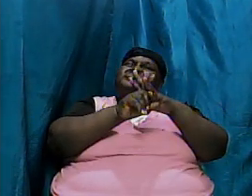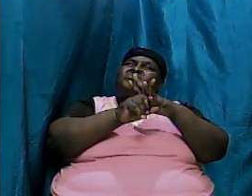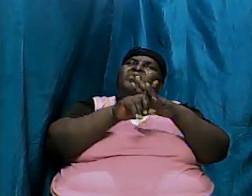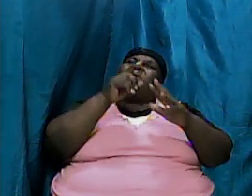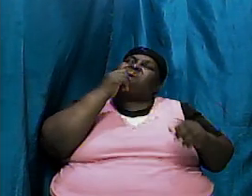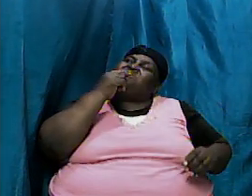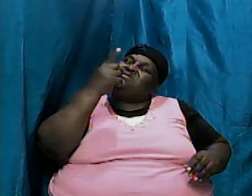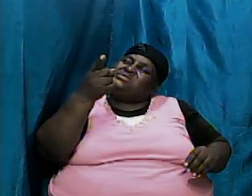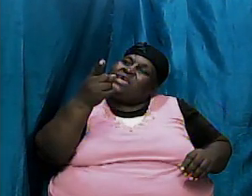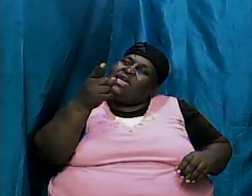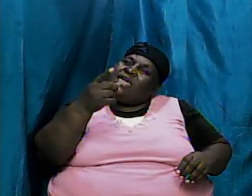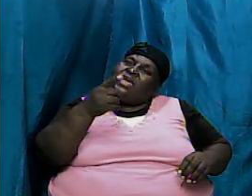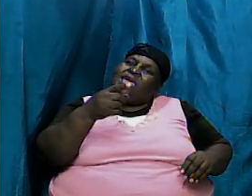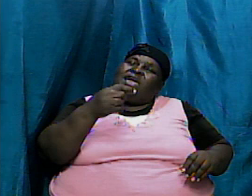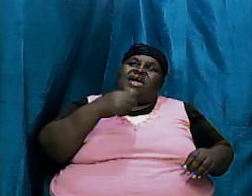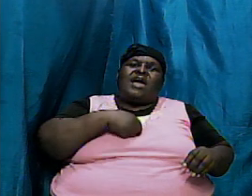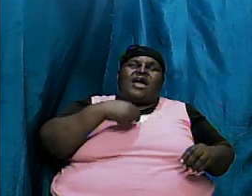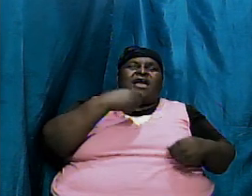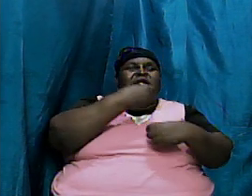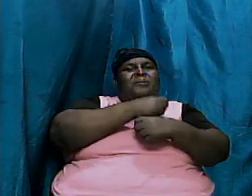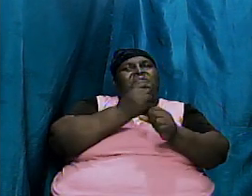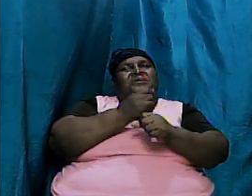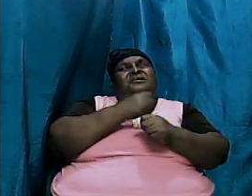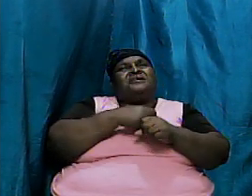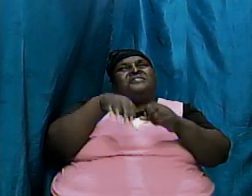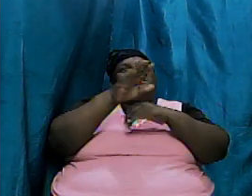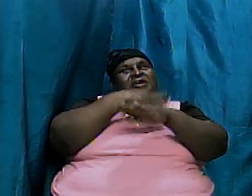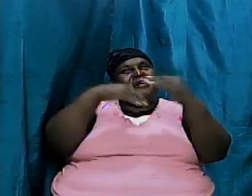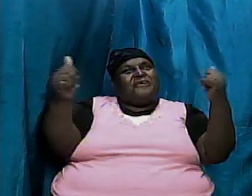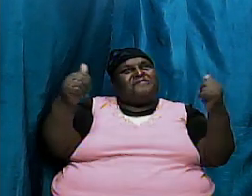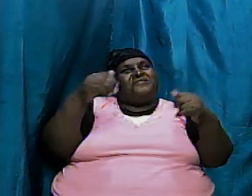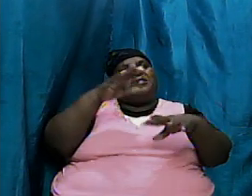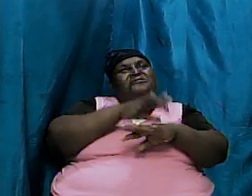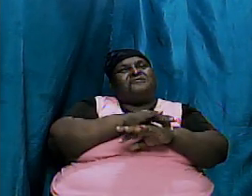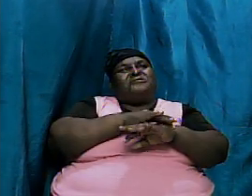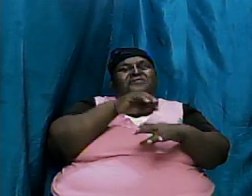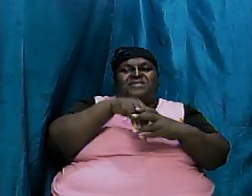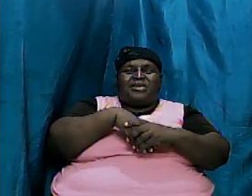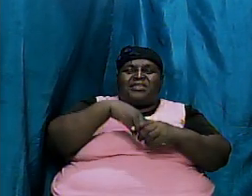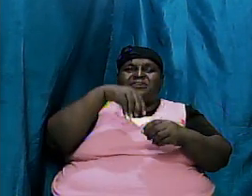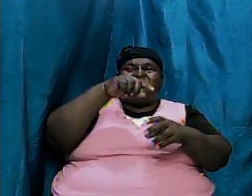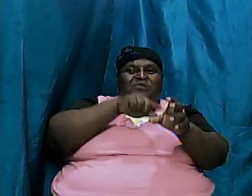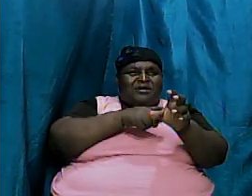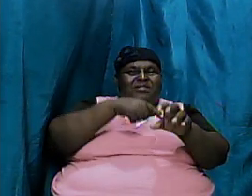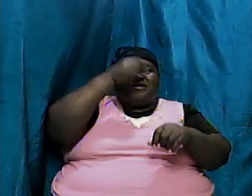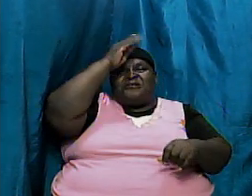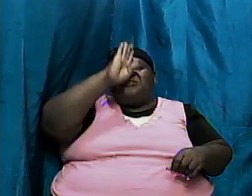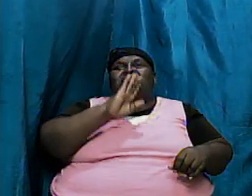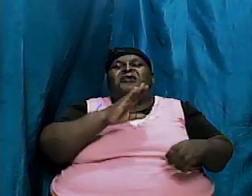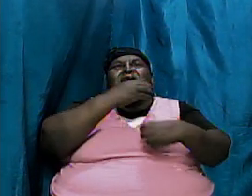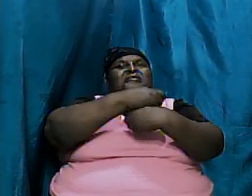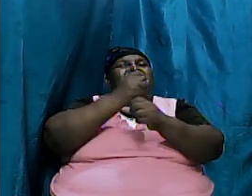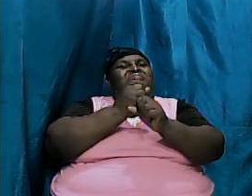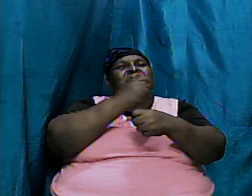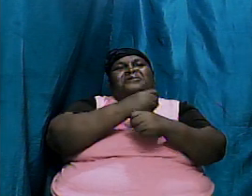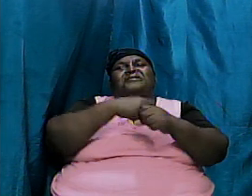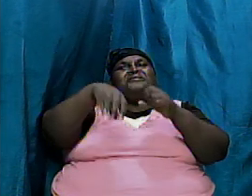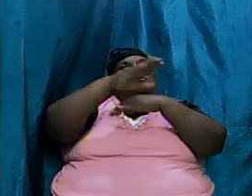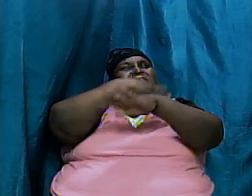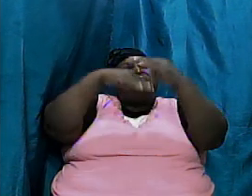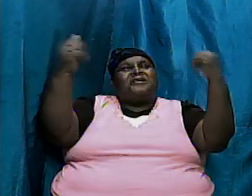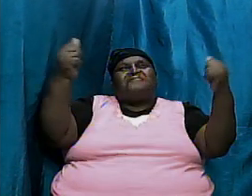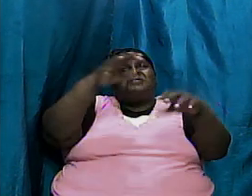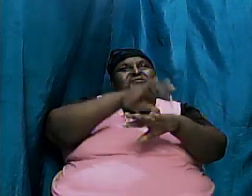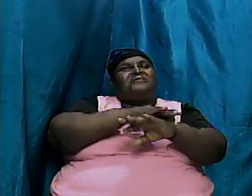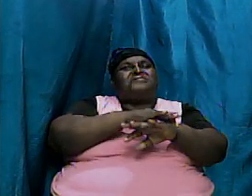I made the heavens and the earth in the beginning God created the heavens and the earth and that's it take it or